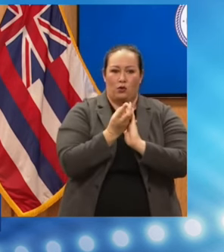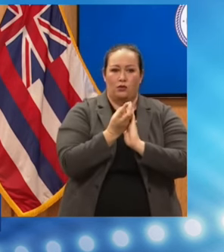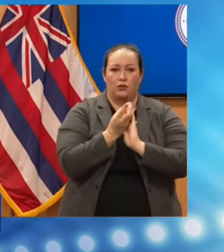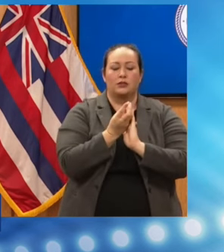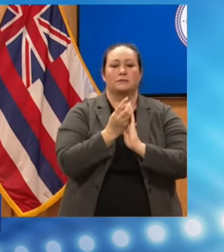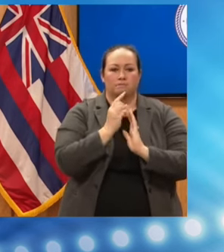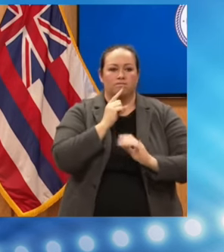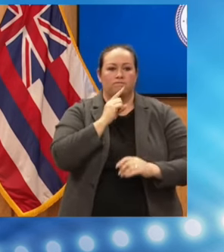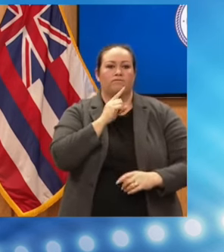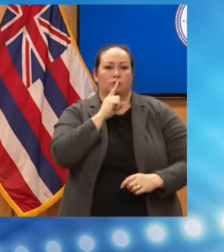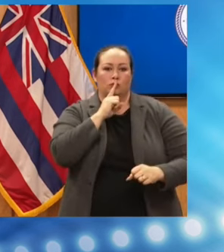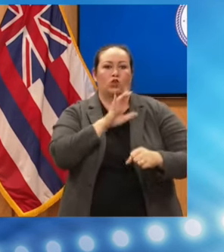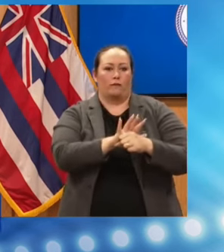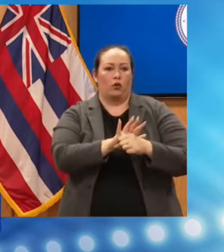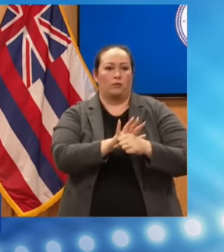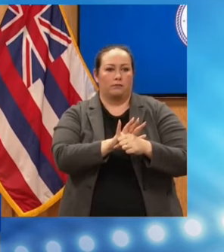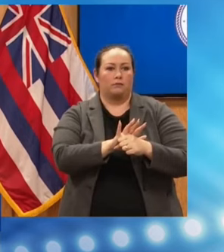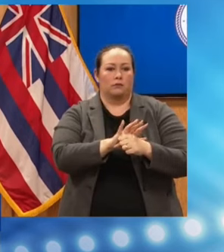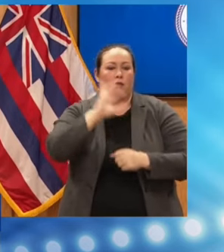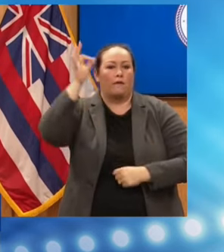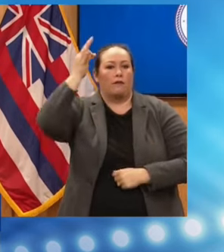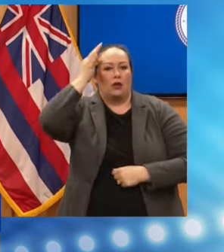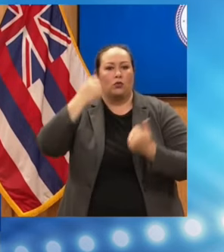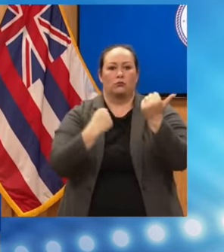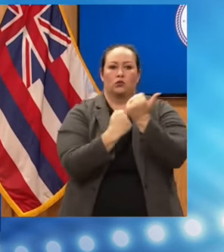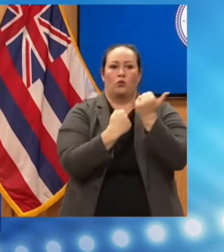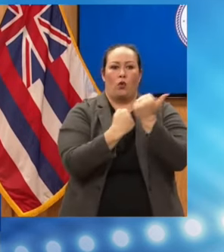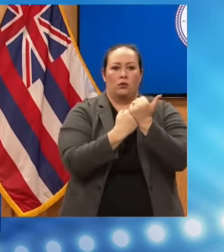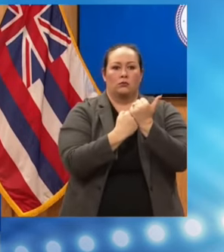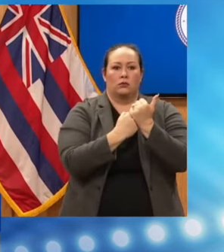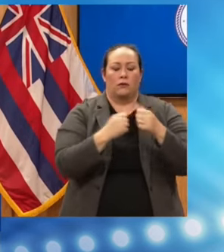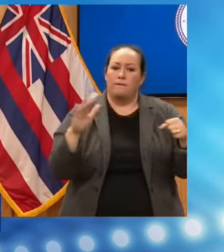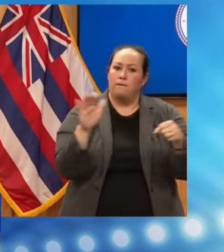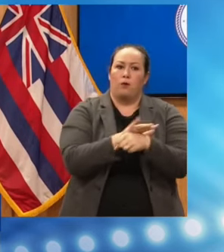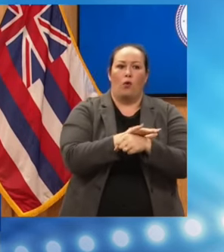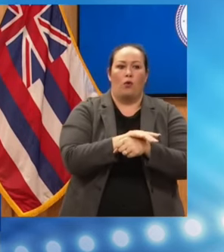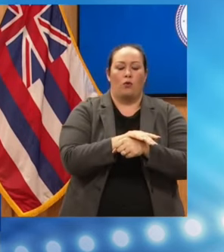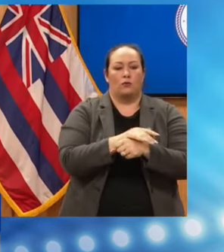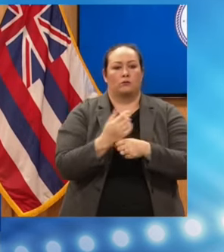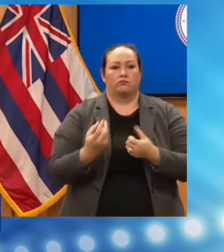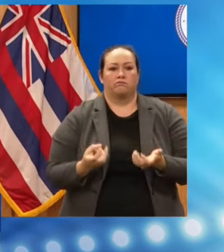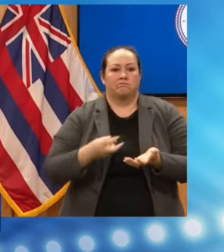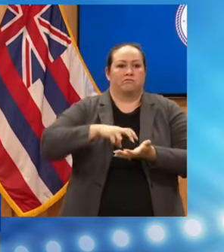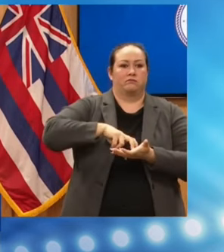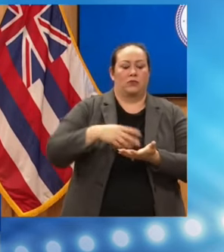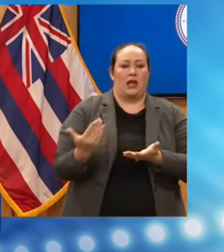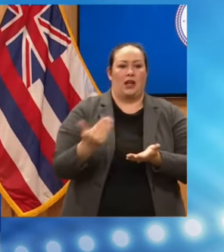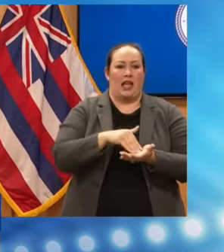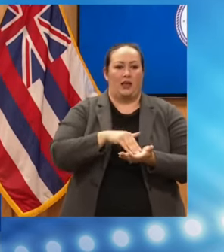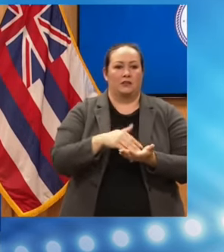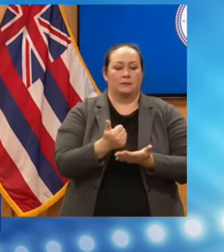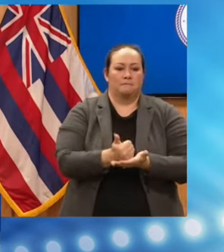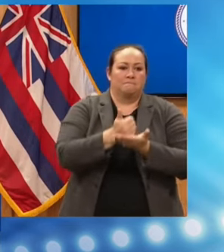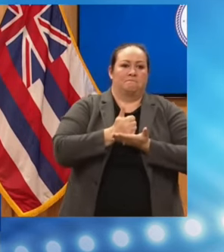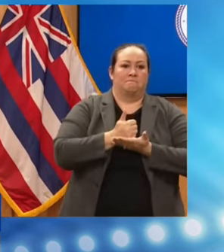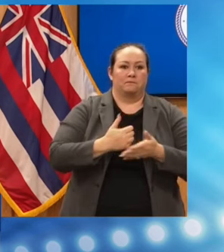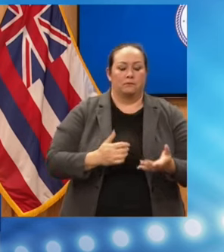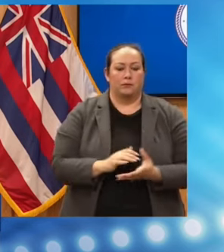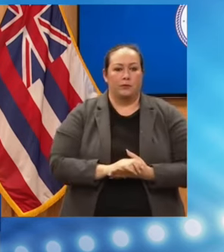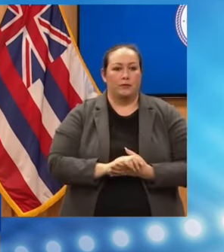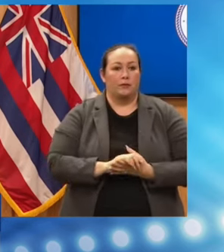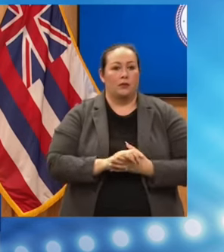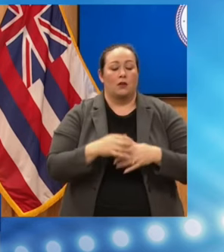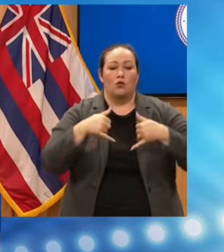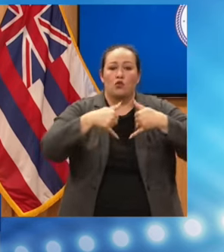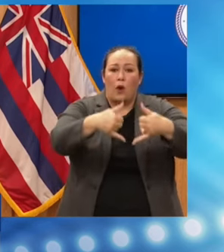in the affirmative that the federal government will be supporting our full recovery. Which means that there will be grants for individuals from